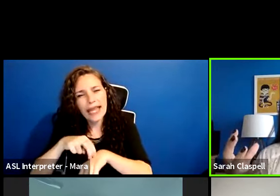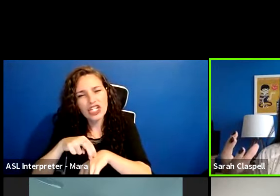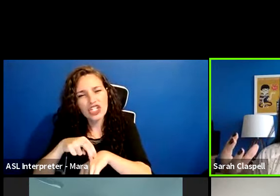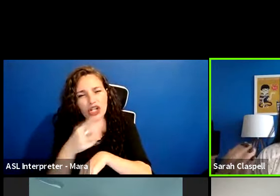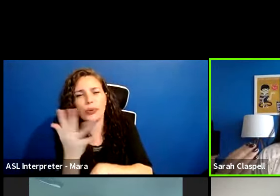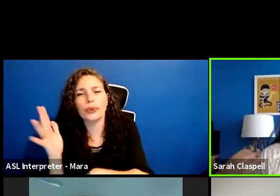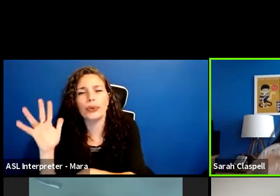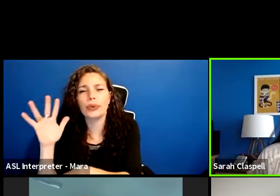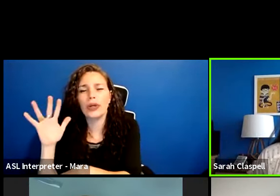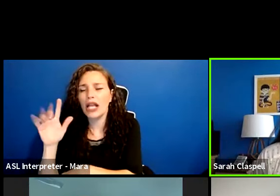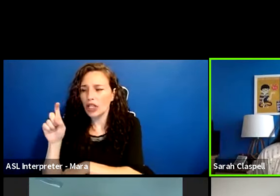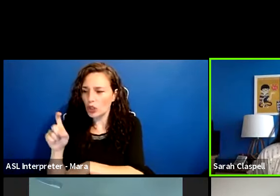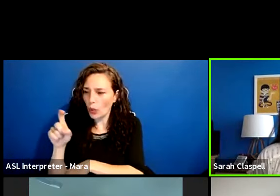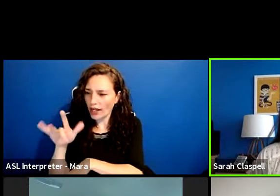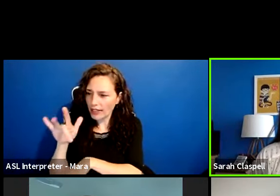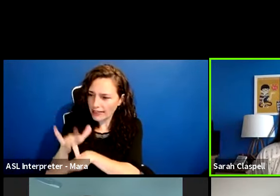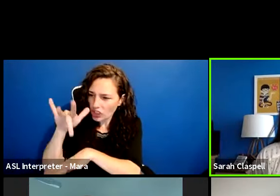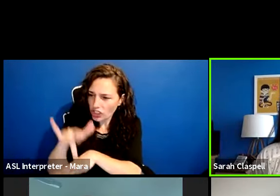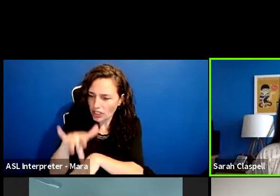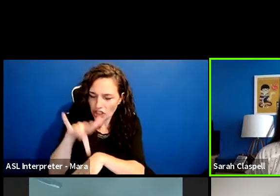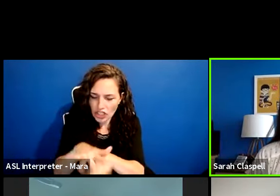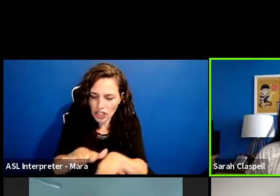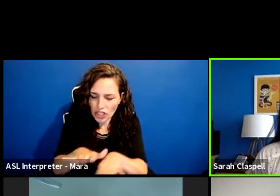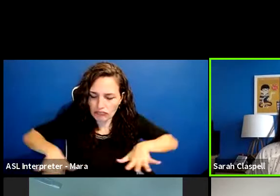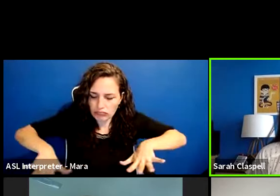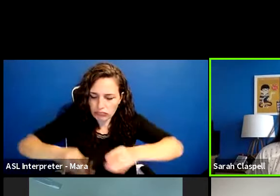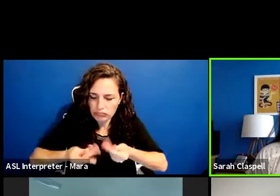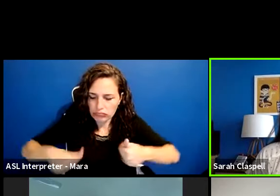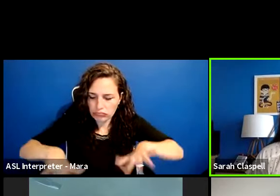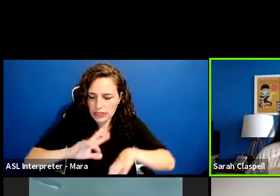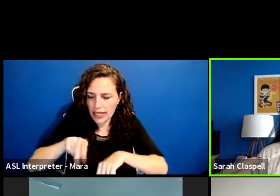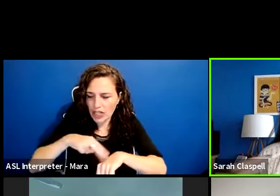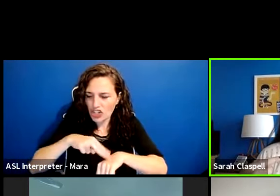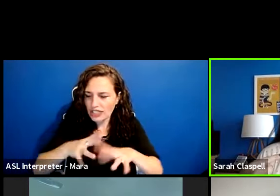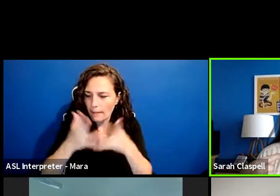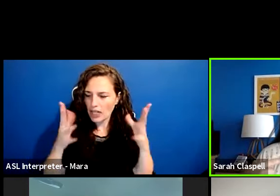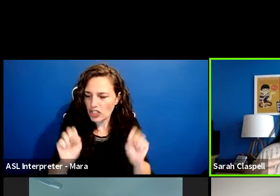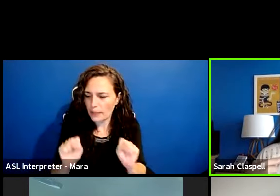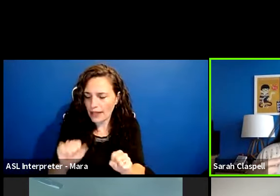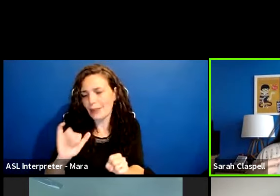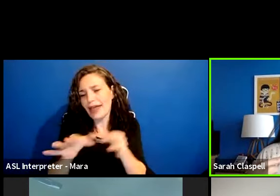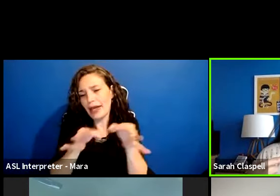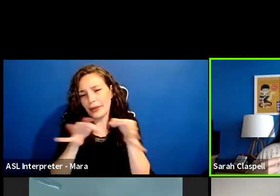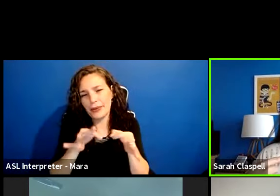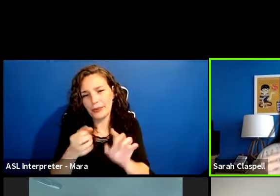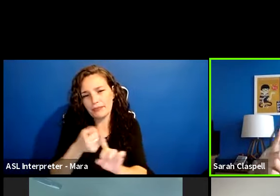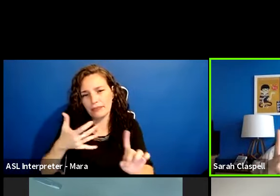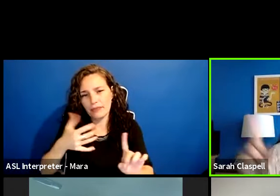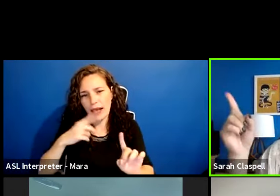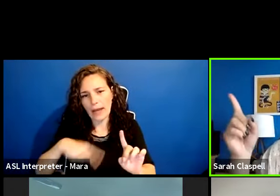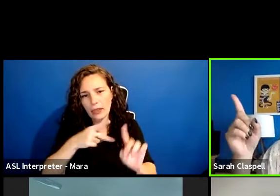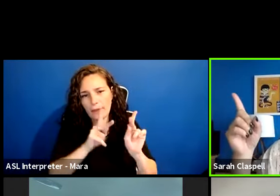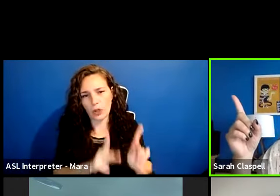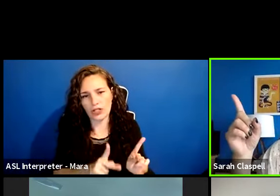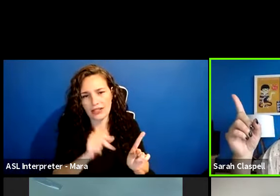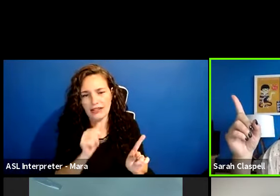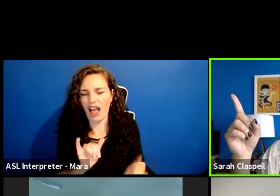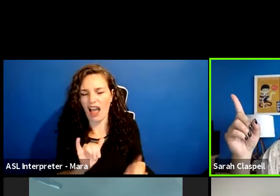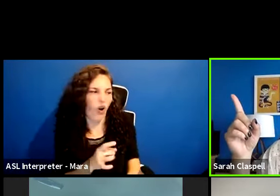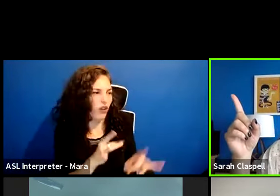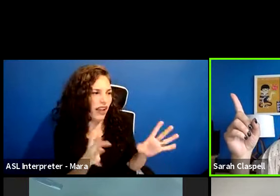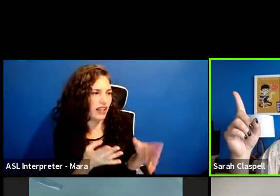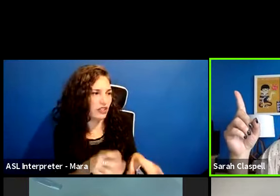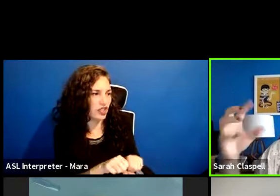with nature, um, as much as possible. Um, that tells us a lot more about this person than just someone who hates